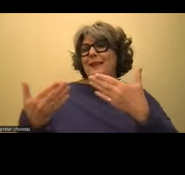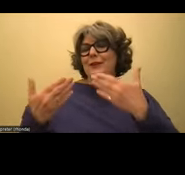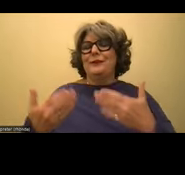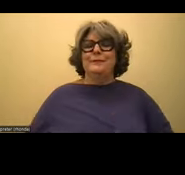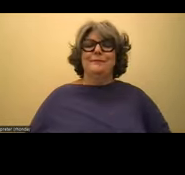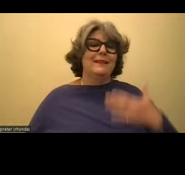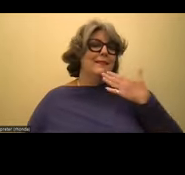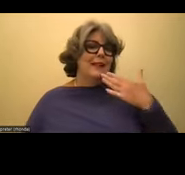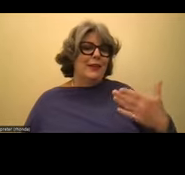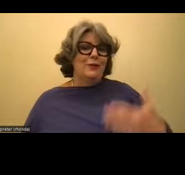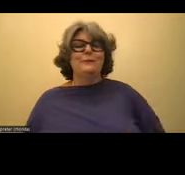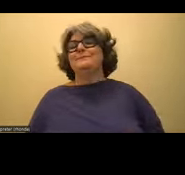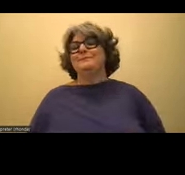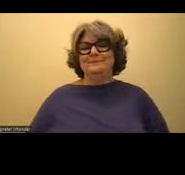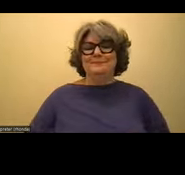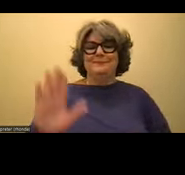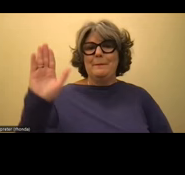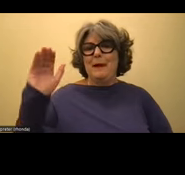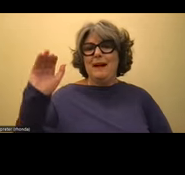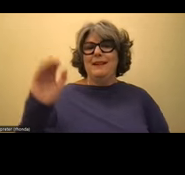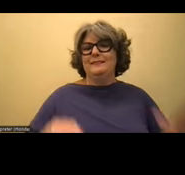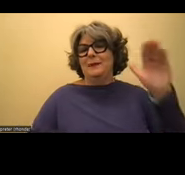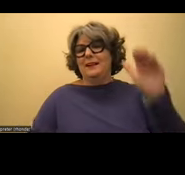Thank you. Bye, everyone.